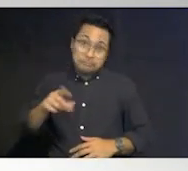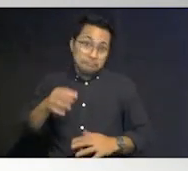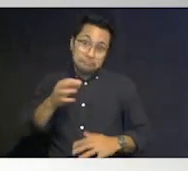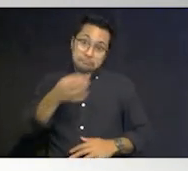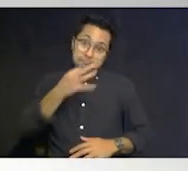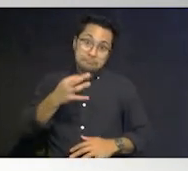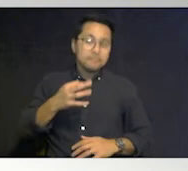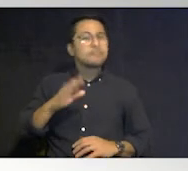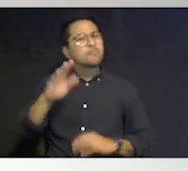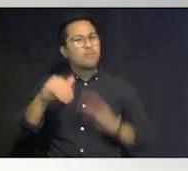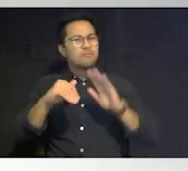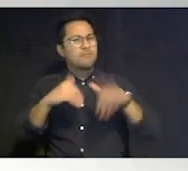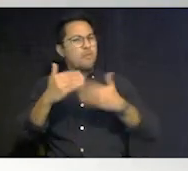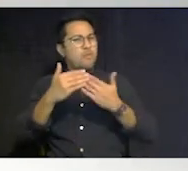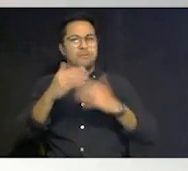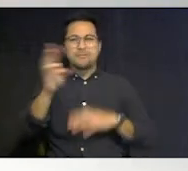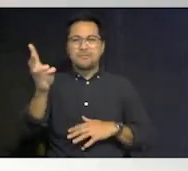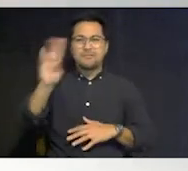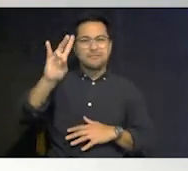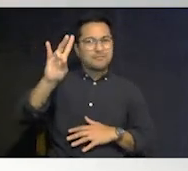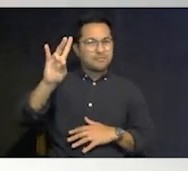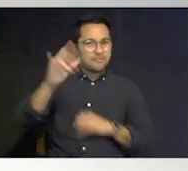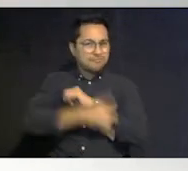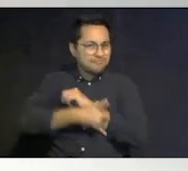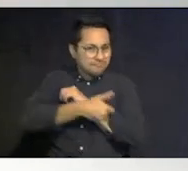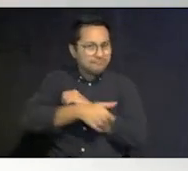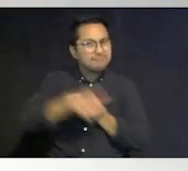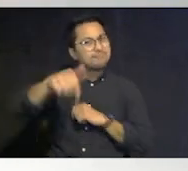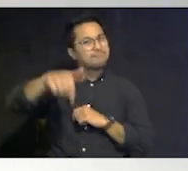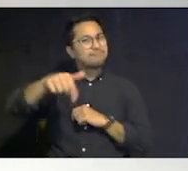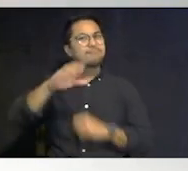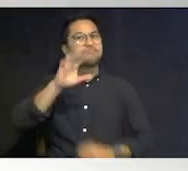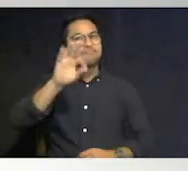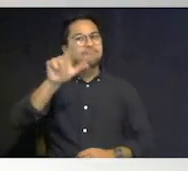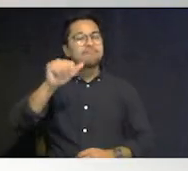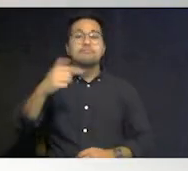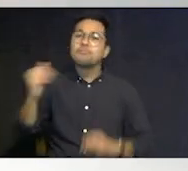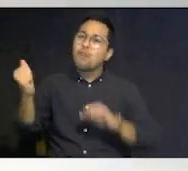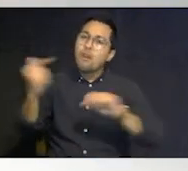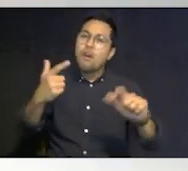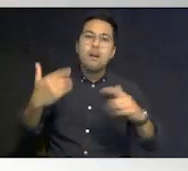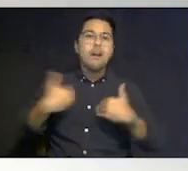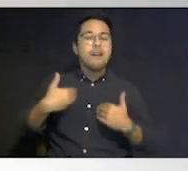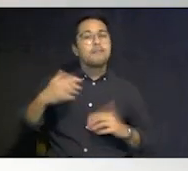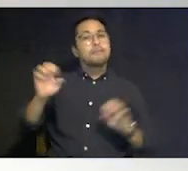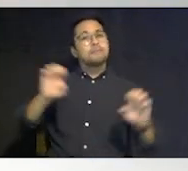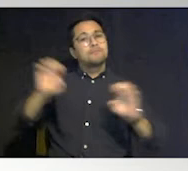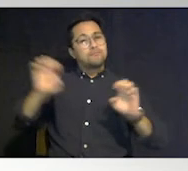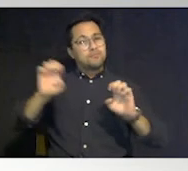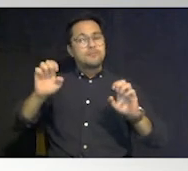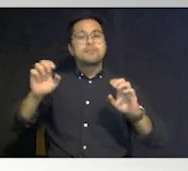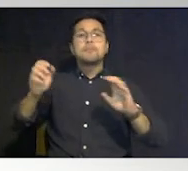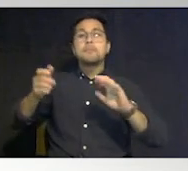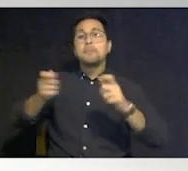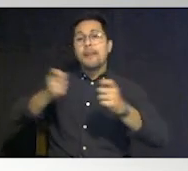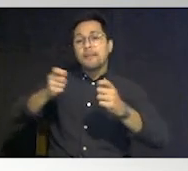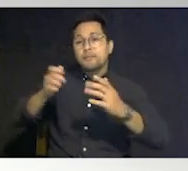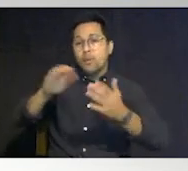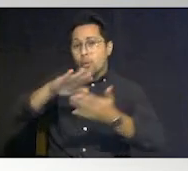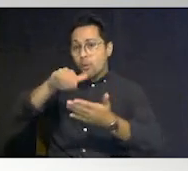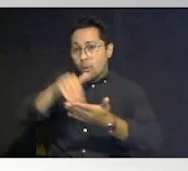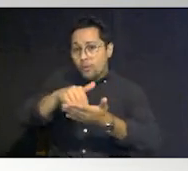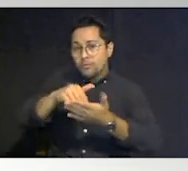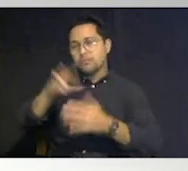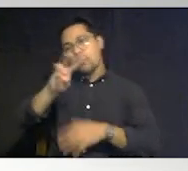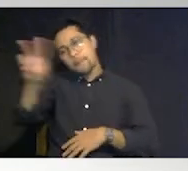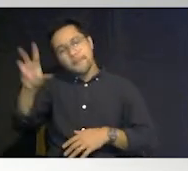would say all 67 counties in florida they all have an emergency management website and they will tell you they will give you